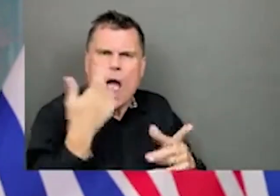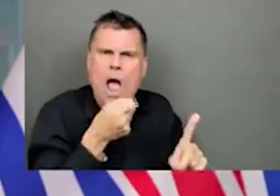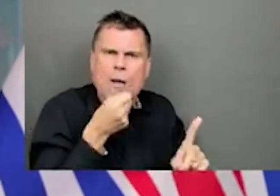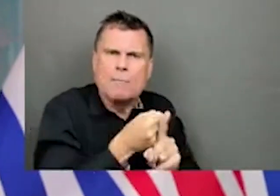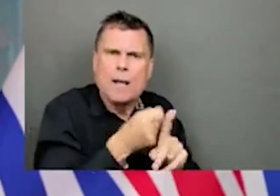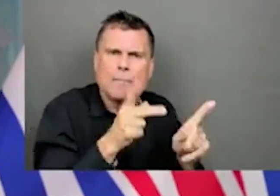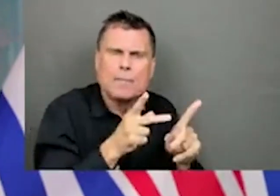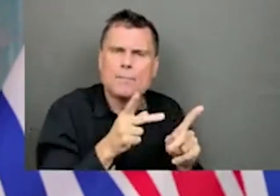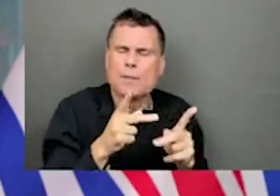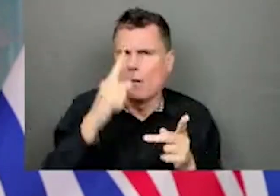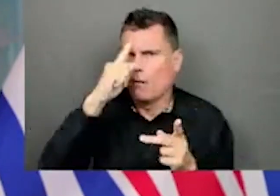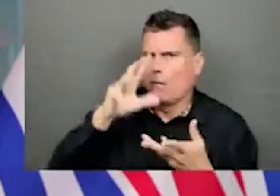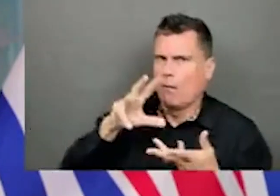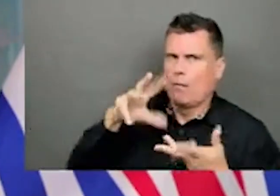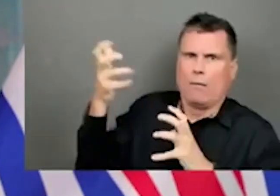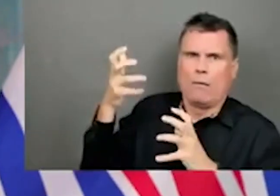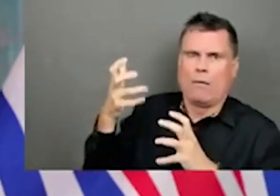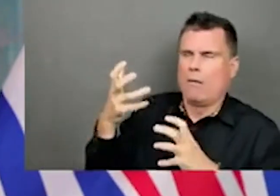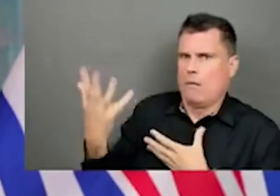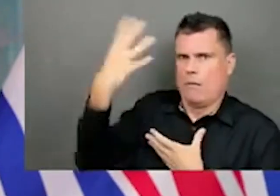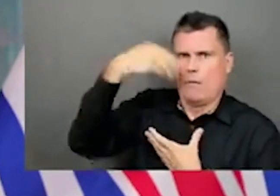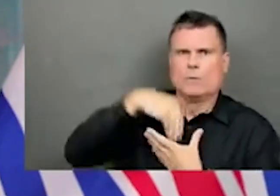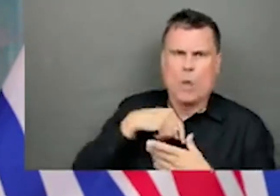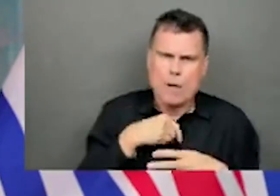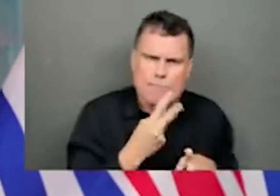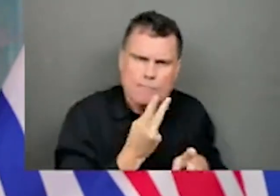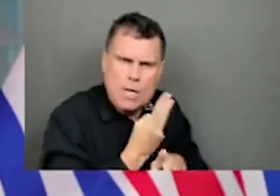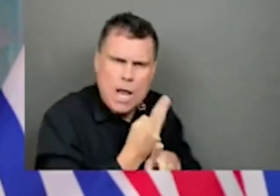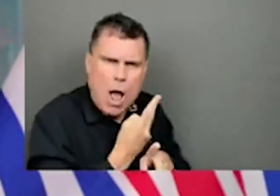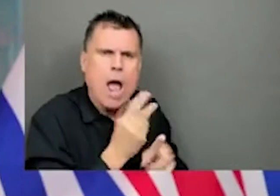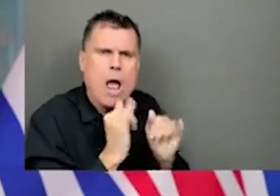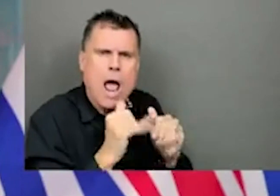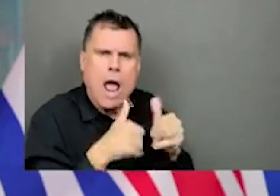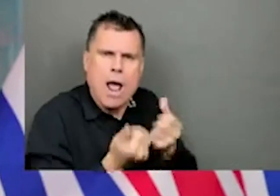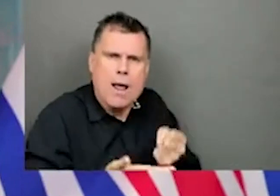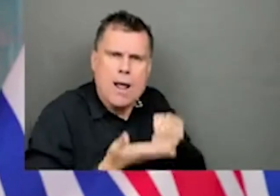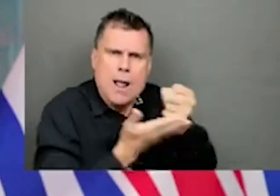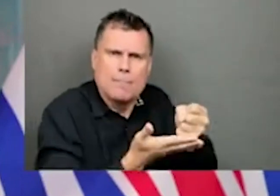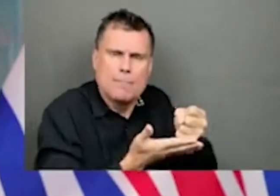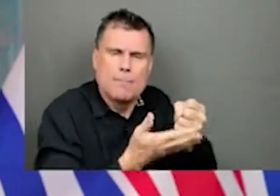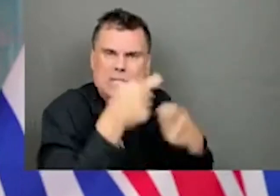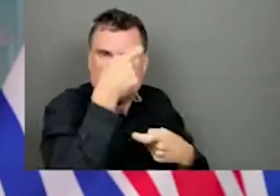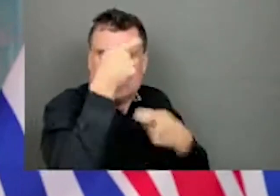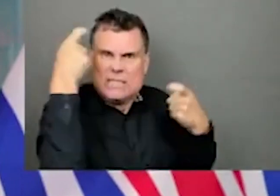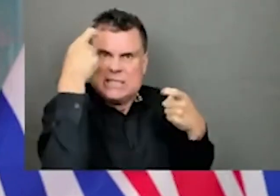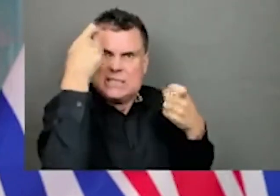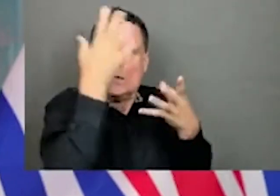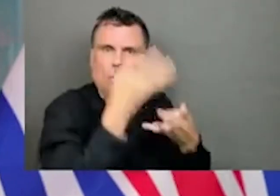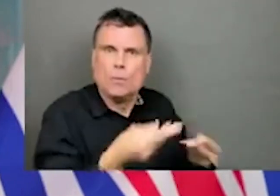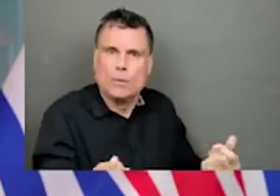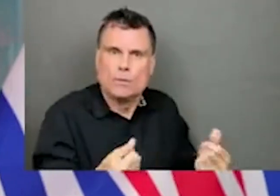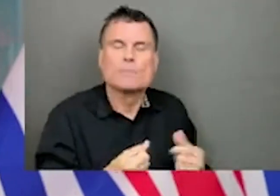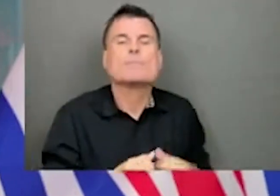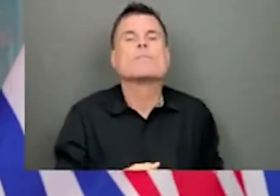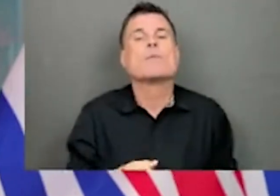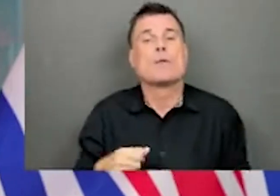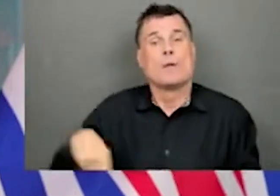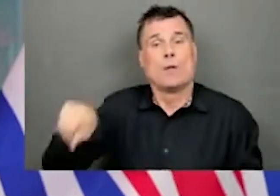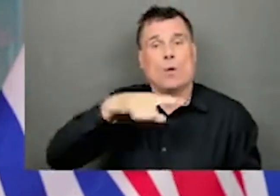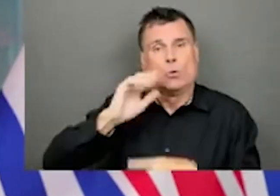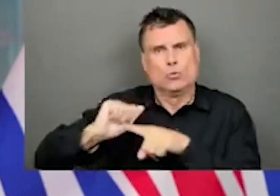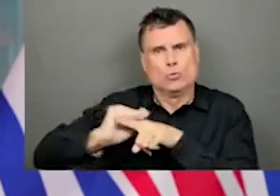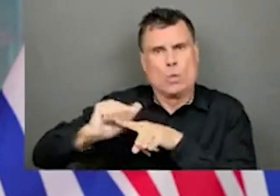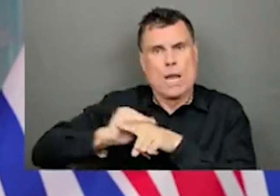practices, and services. All protection services personnel will be trained in workplace violence prevention, mental health, and